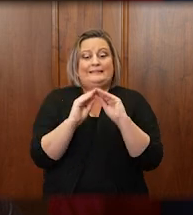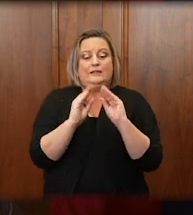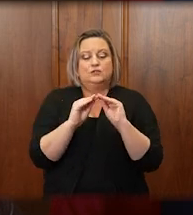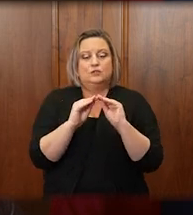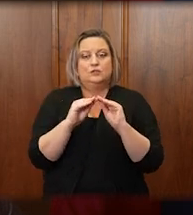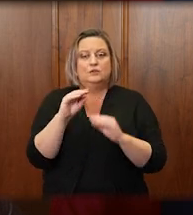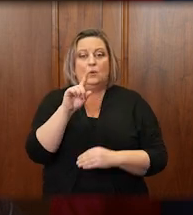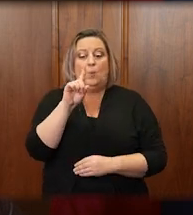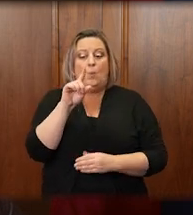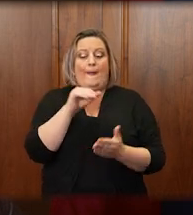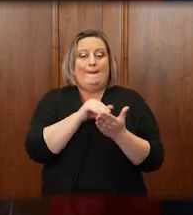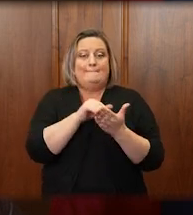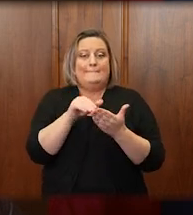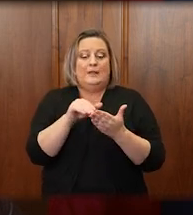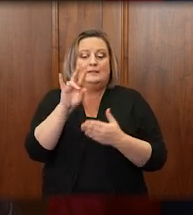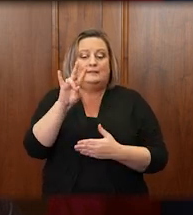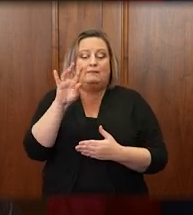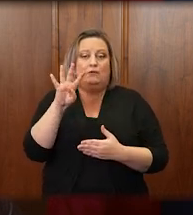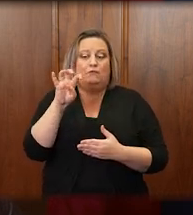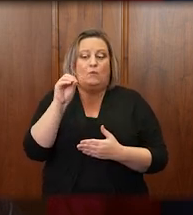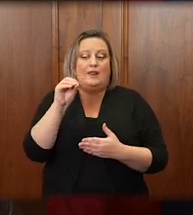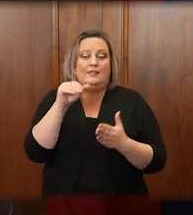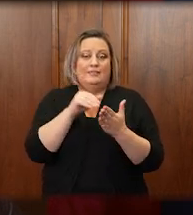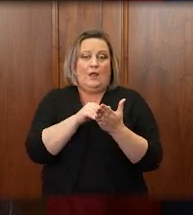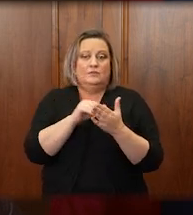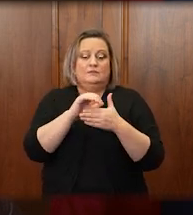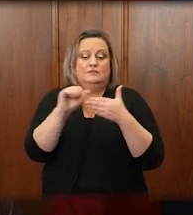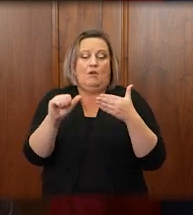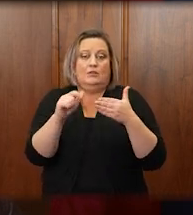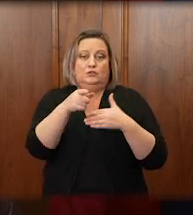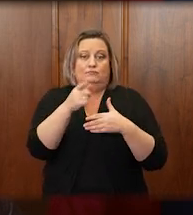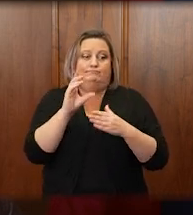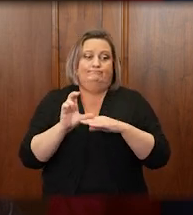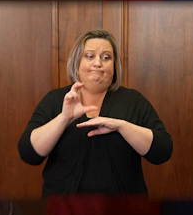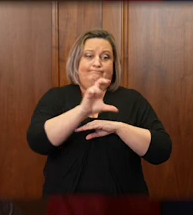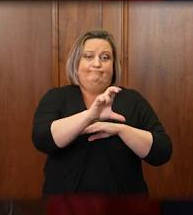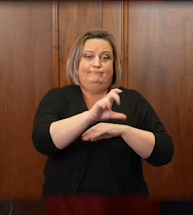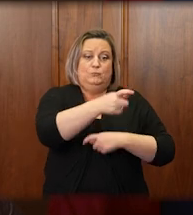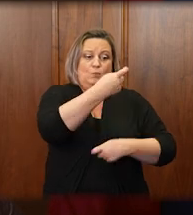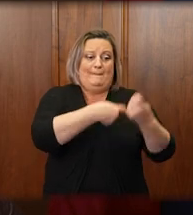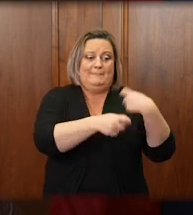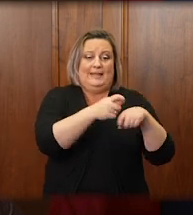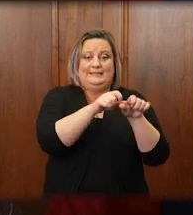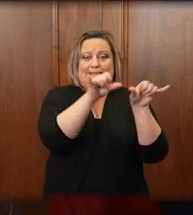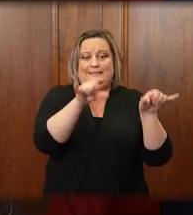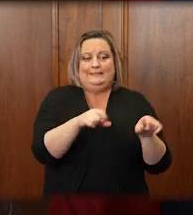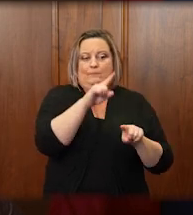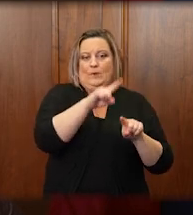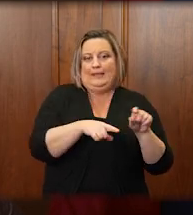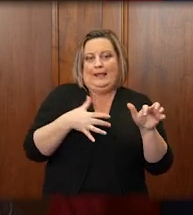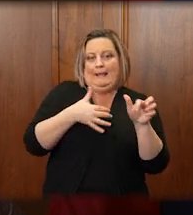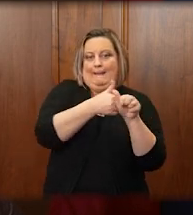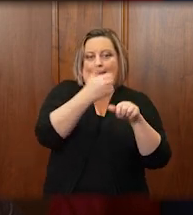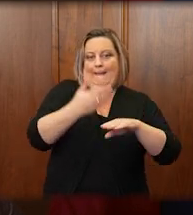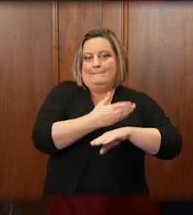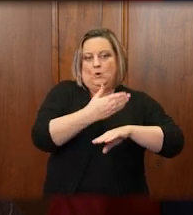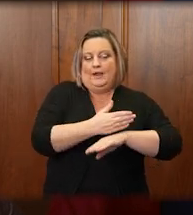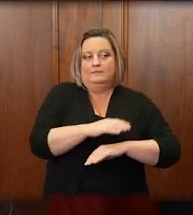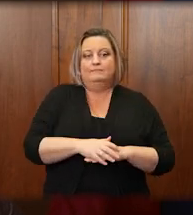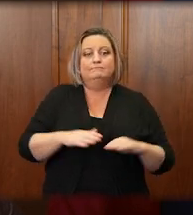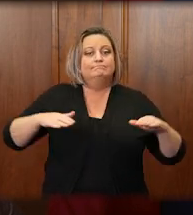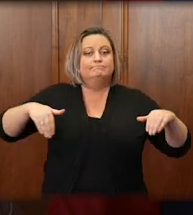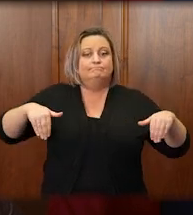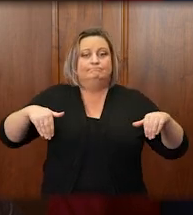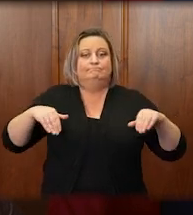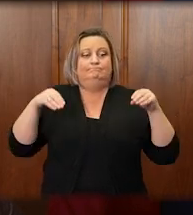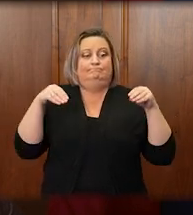,741,000 to replace the system, which cannot be upgraded. We have not spent those funds yet